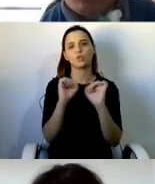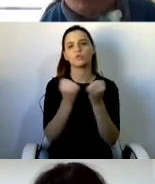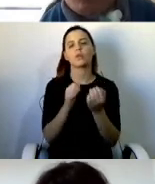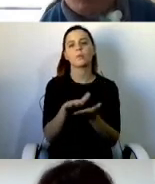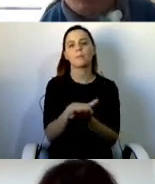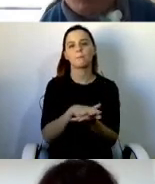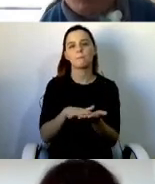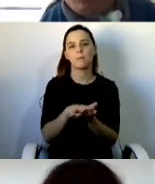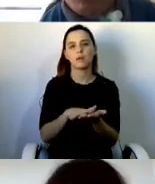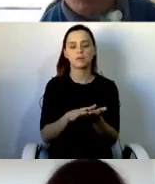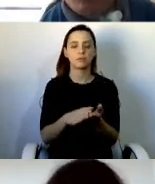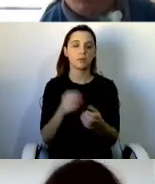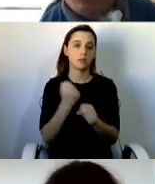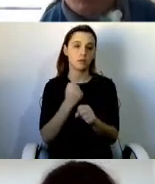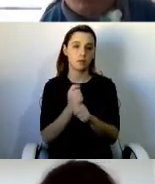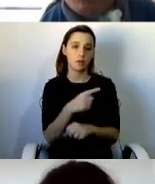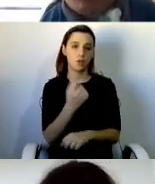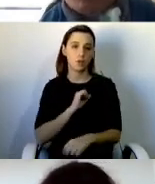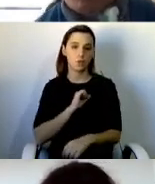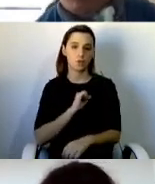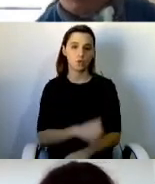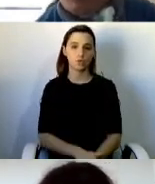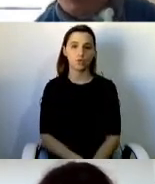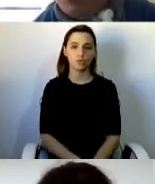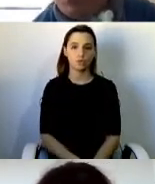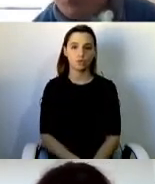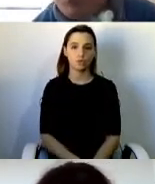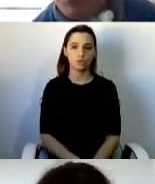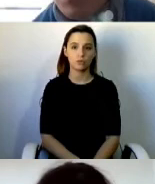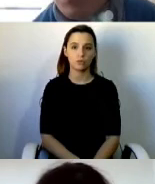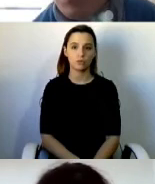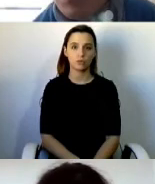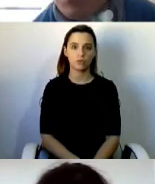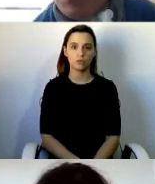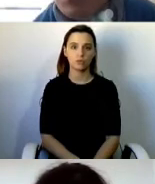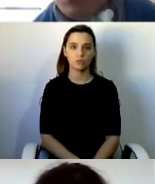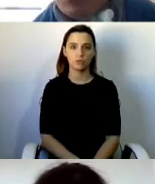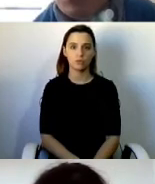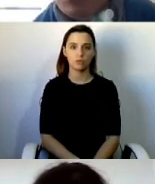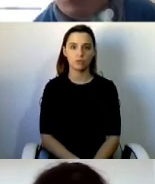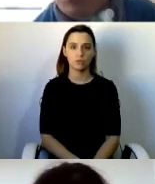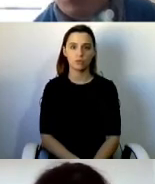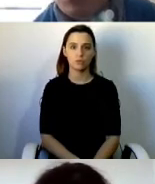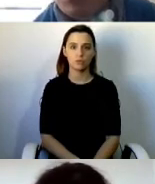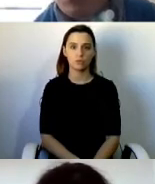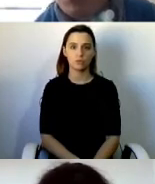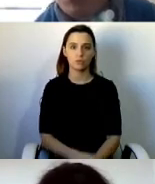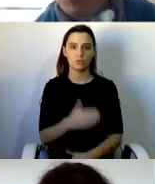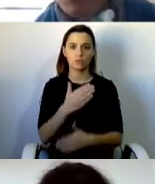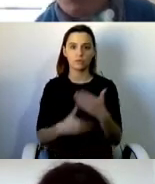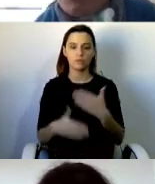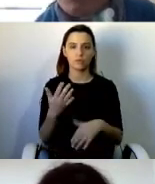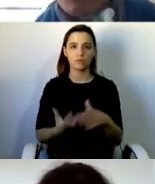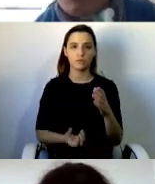disability is caused by the barriers that society creates, which inhibits those